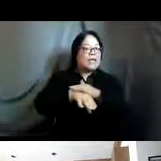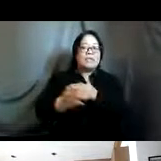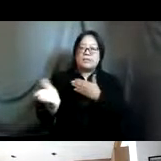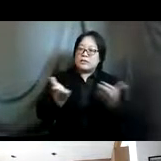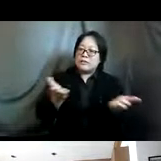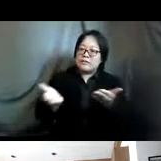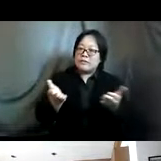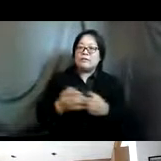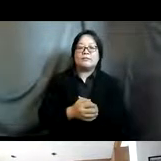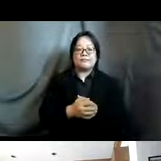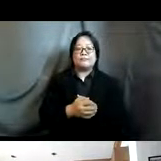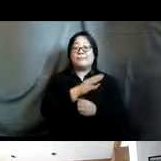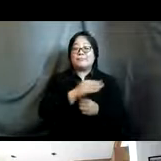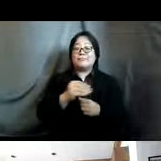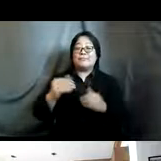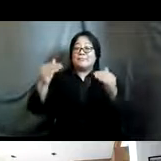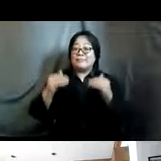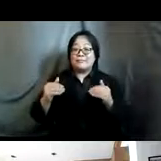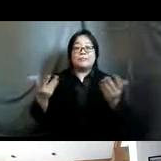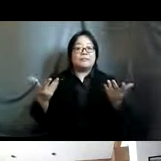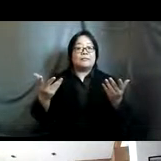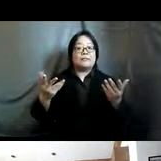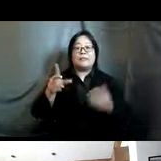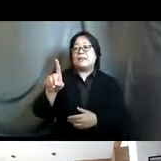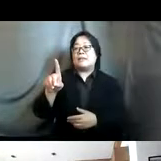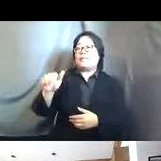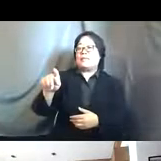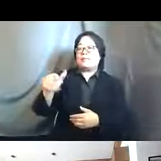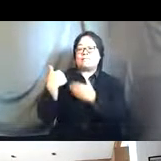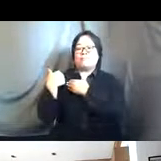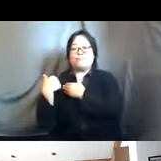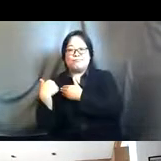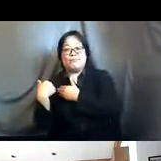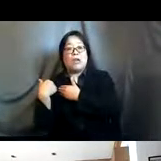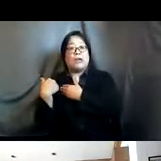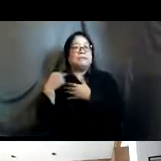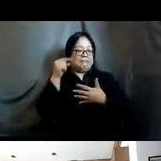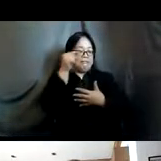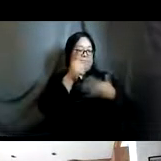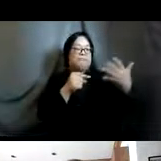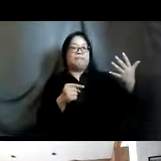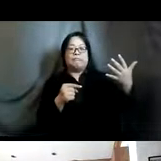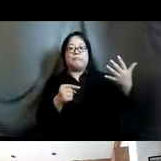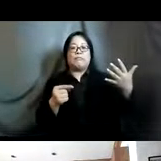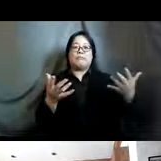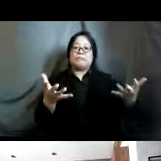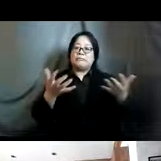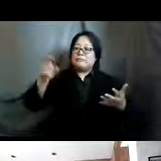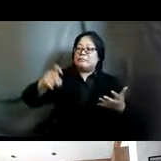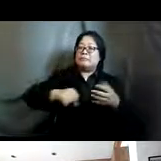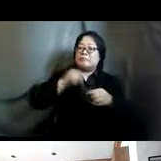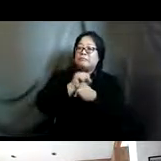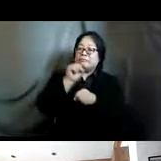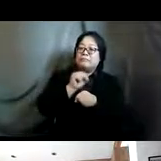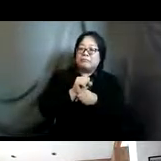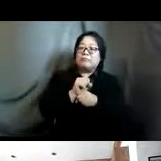services and finally looking at data and accountability you will see that some of the tactics that we want to employ to reach some of